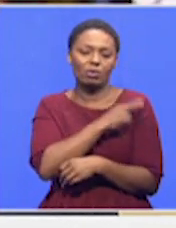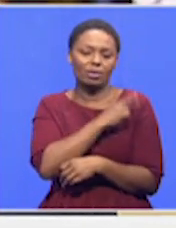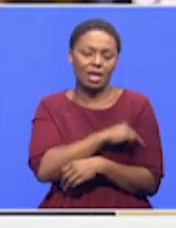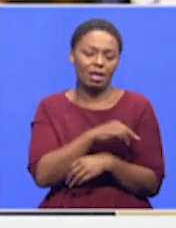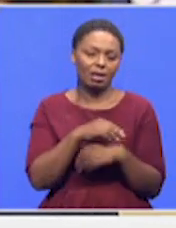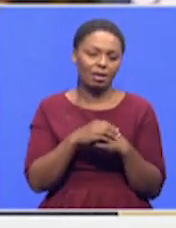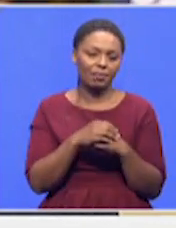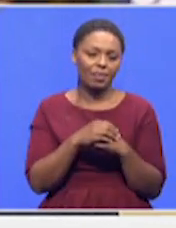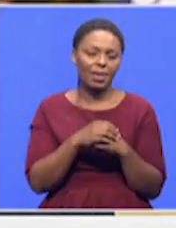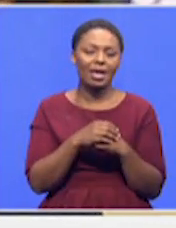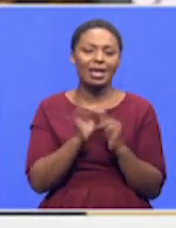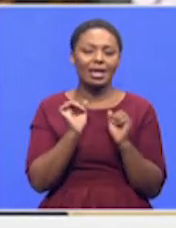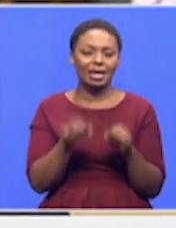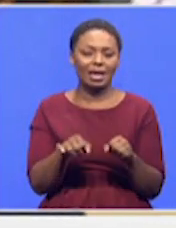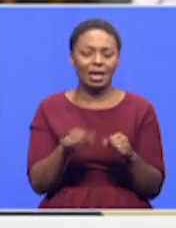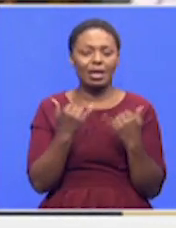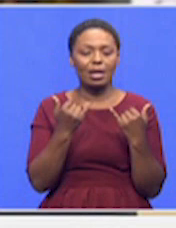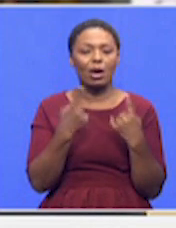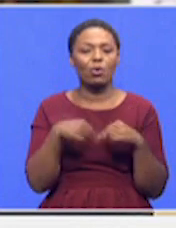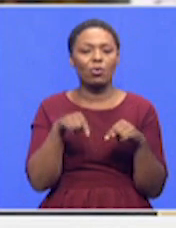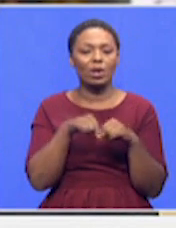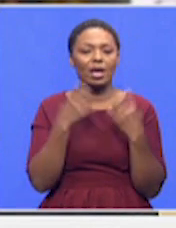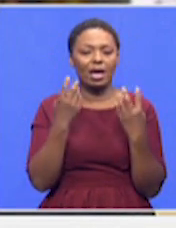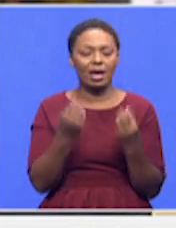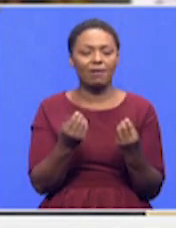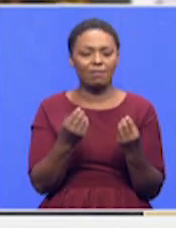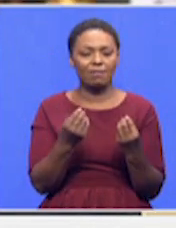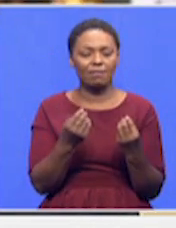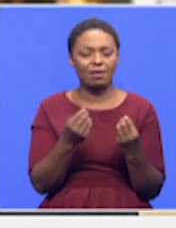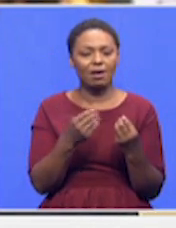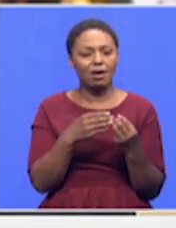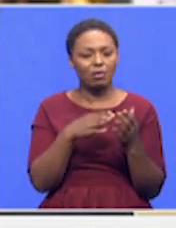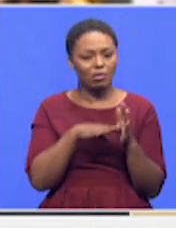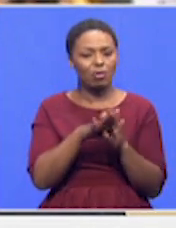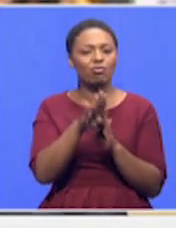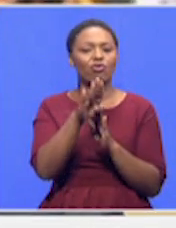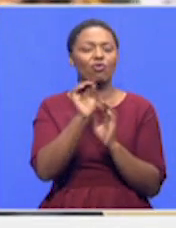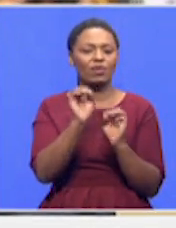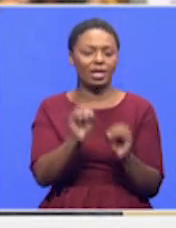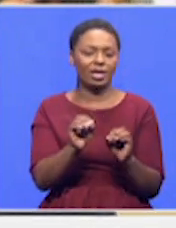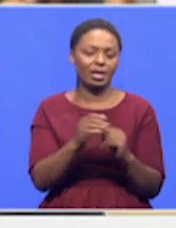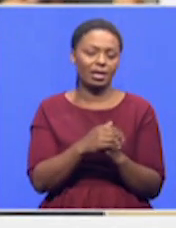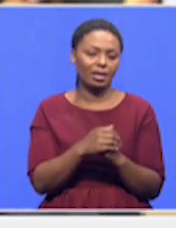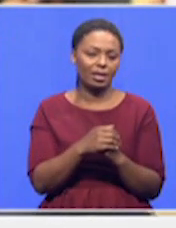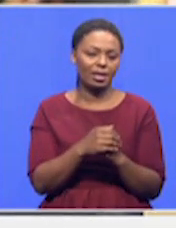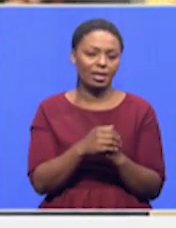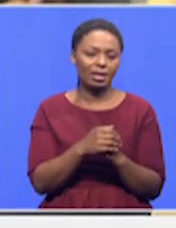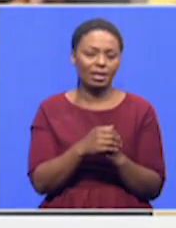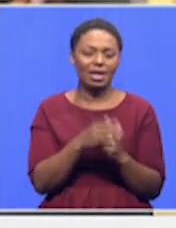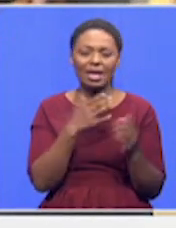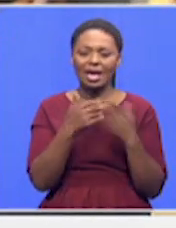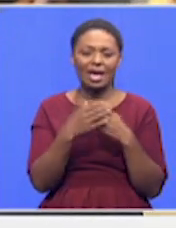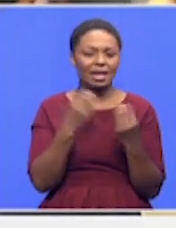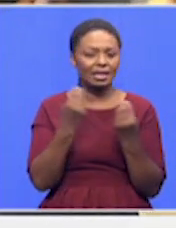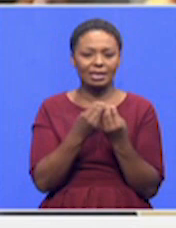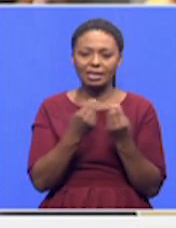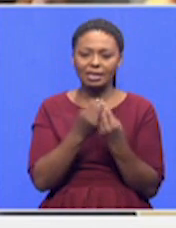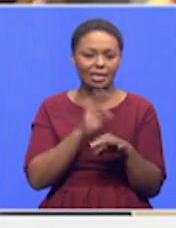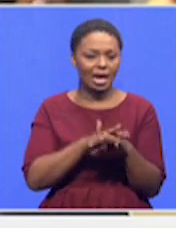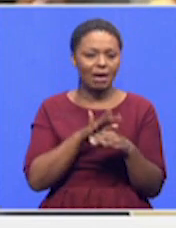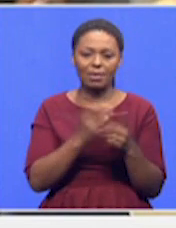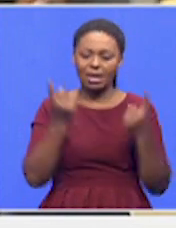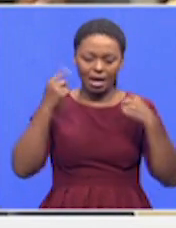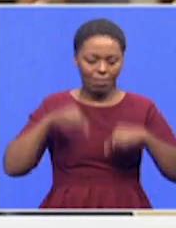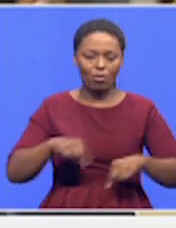And we have really upped the game in that hospital. You can go at any given time. You will see